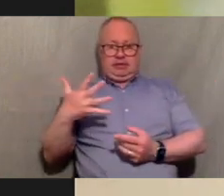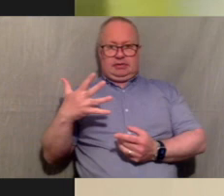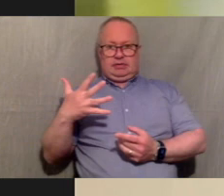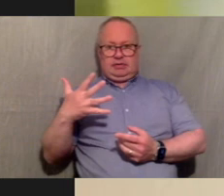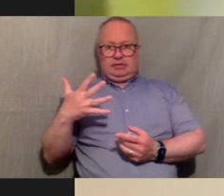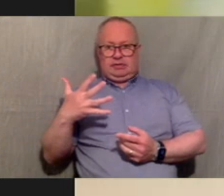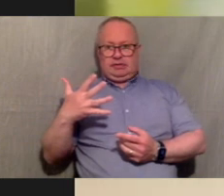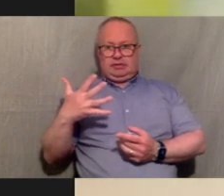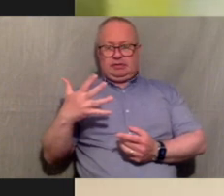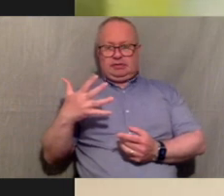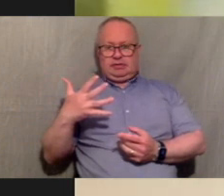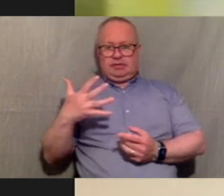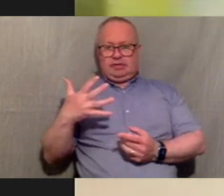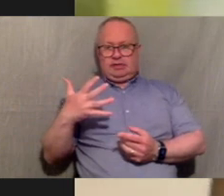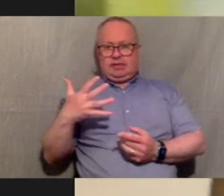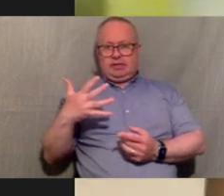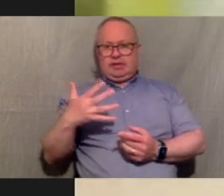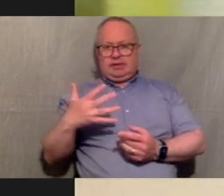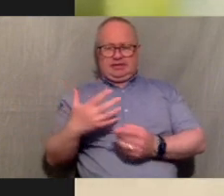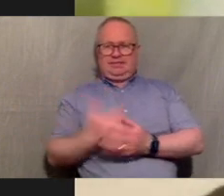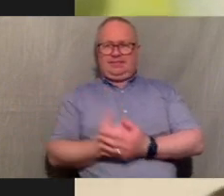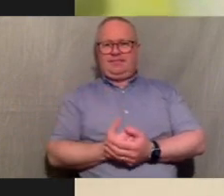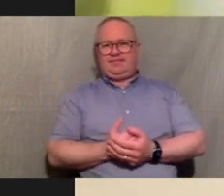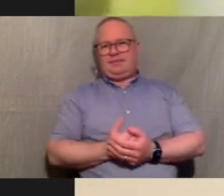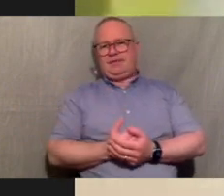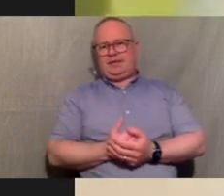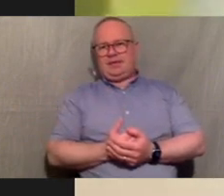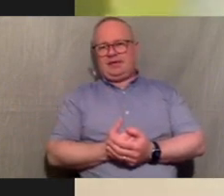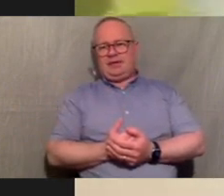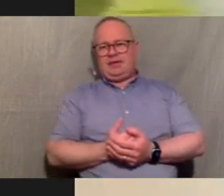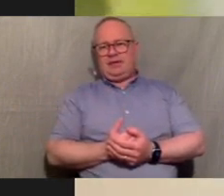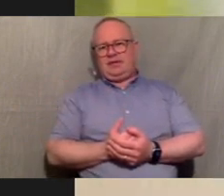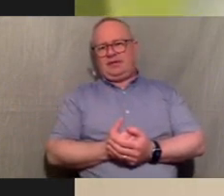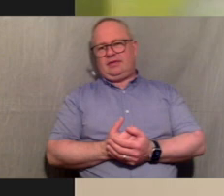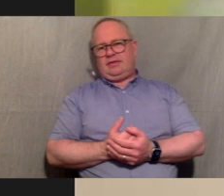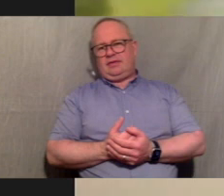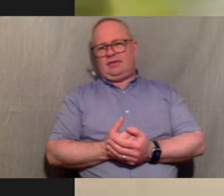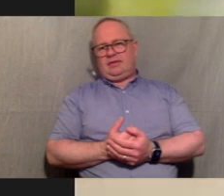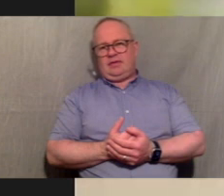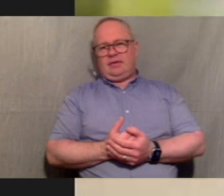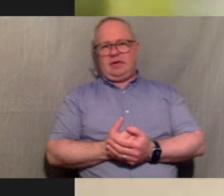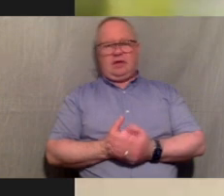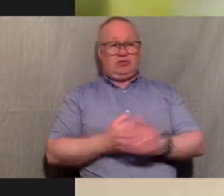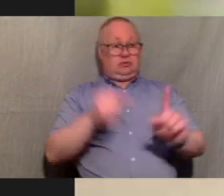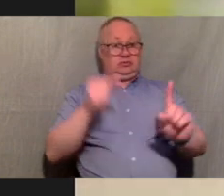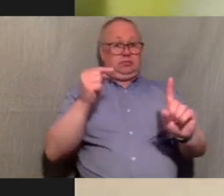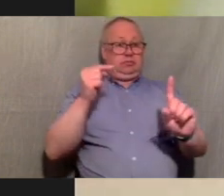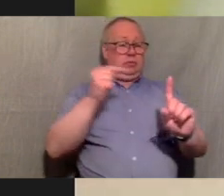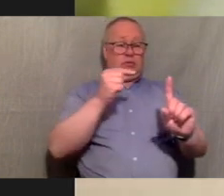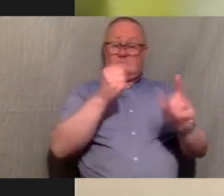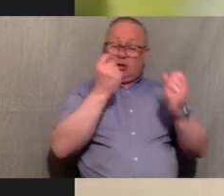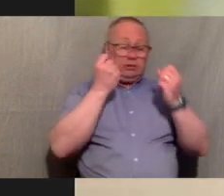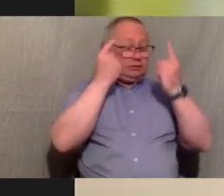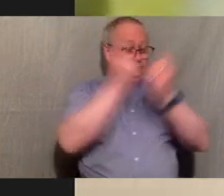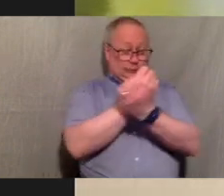oh that's fine we'll wash it off so she didn't realize that um there was quite as many black people in edinburgh as what there was at the event and